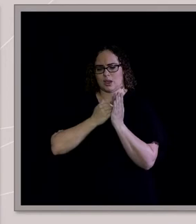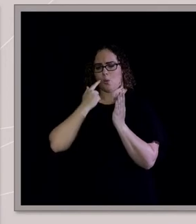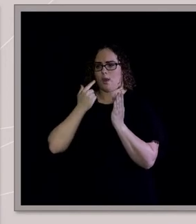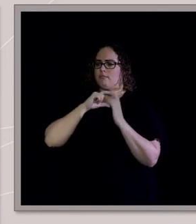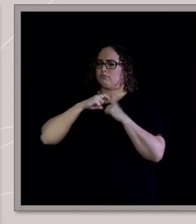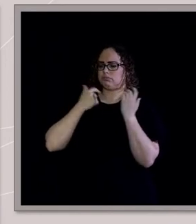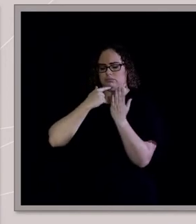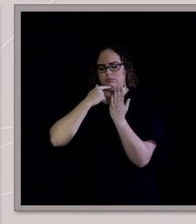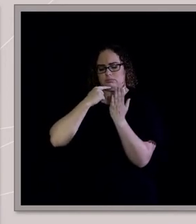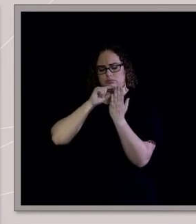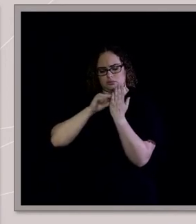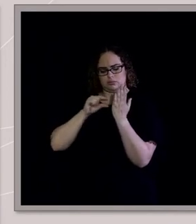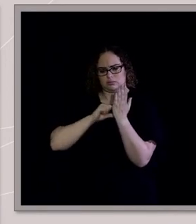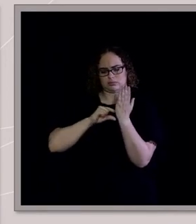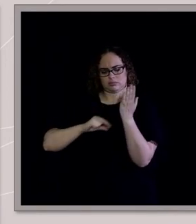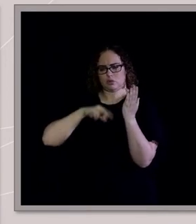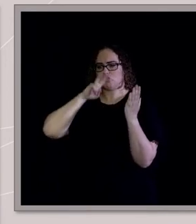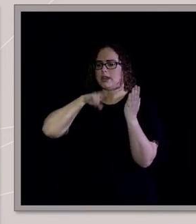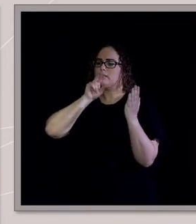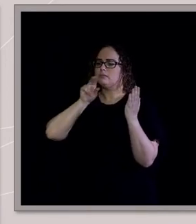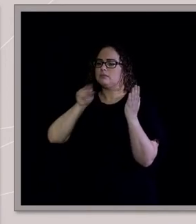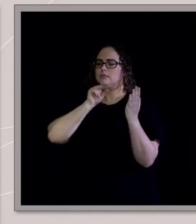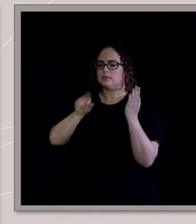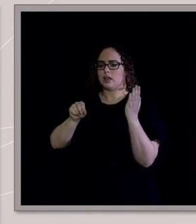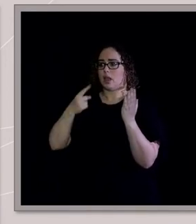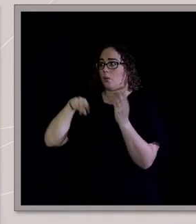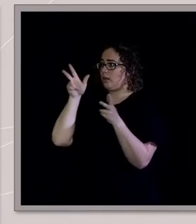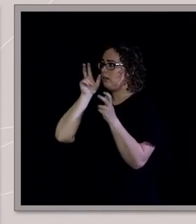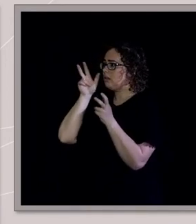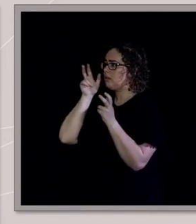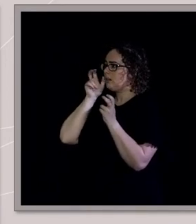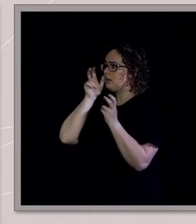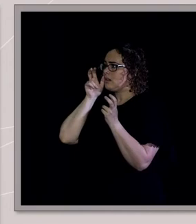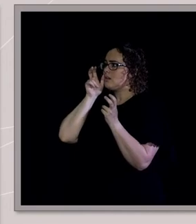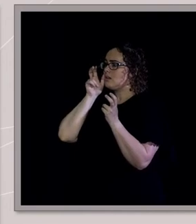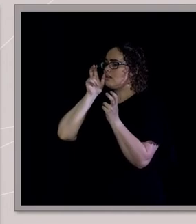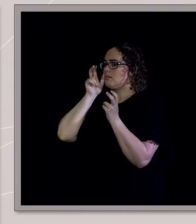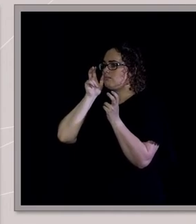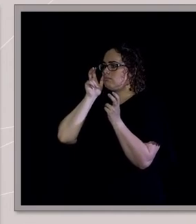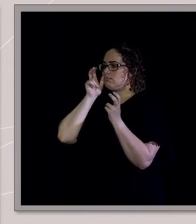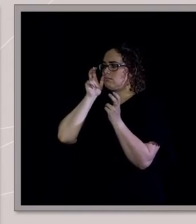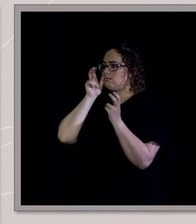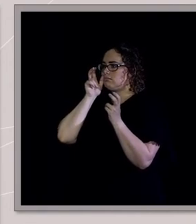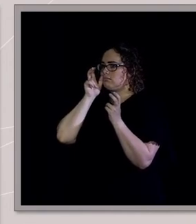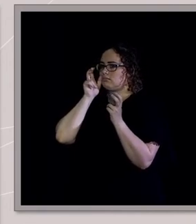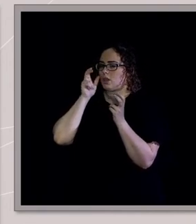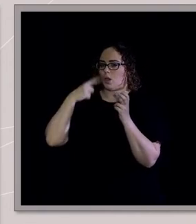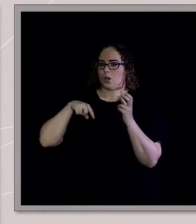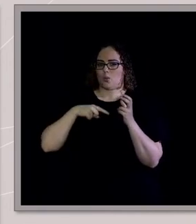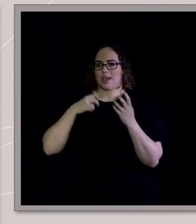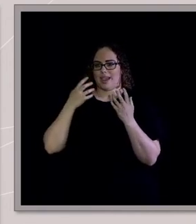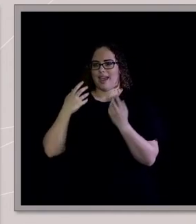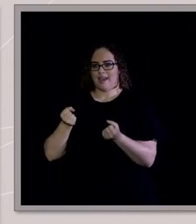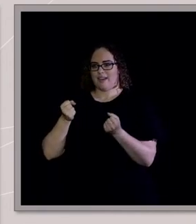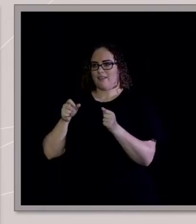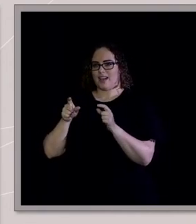it was so heavy, you know, Saturday afternoon, you're at Broken Bay on the Hawkesbury sitting there in between a game of touch